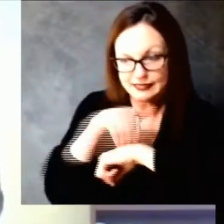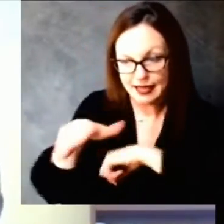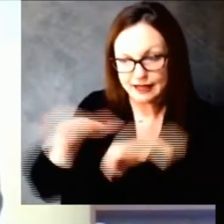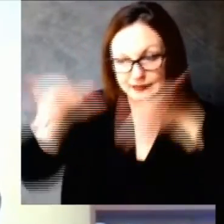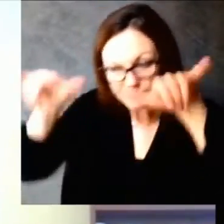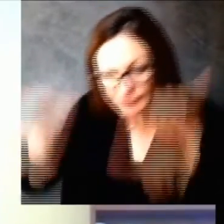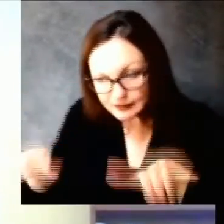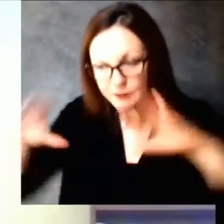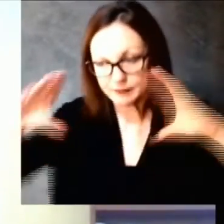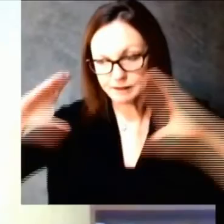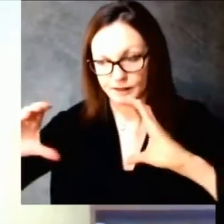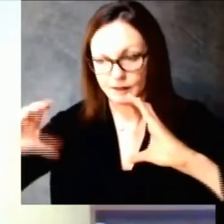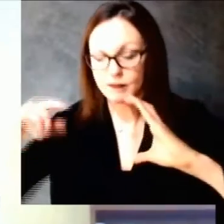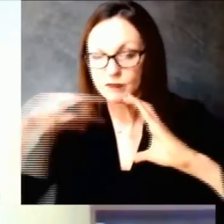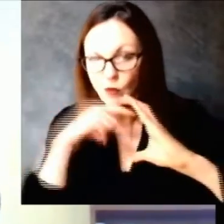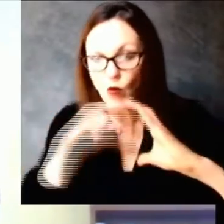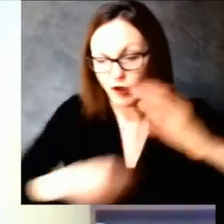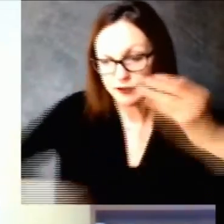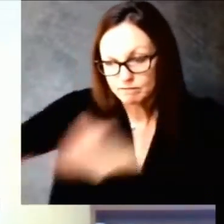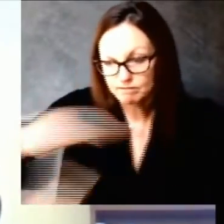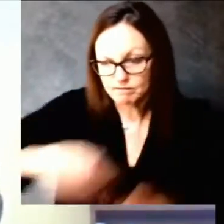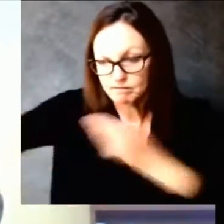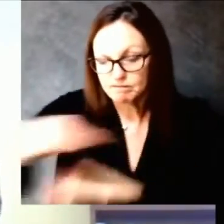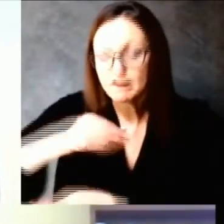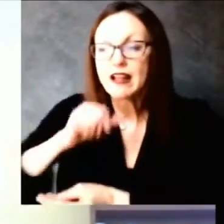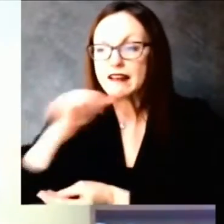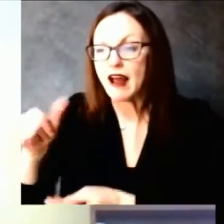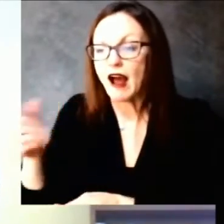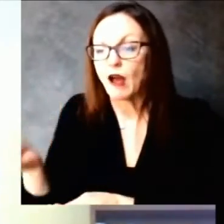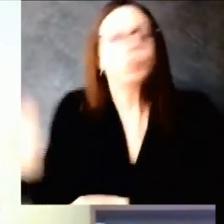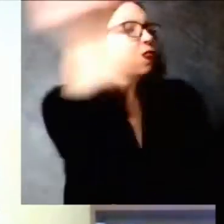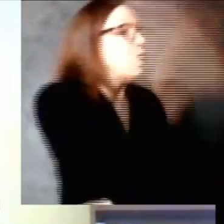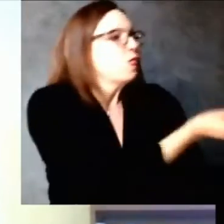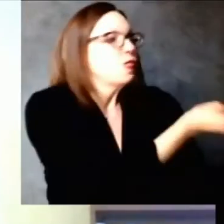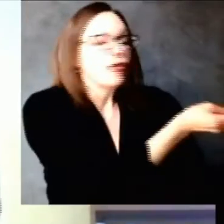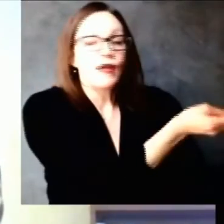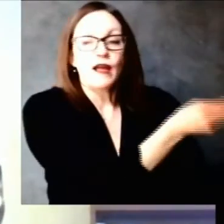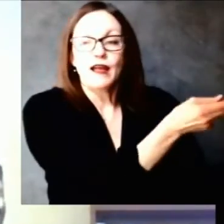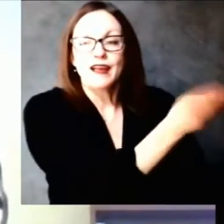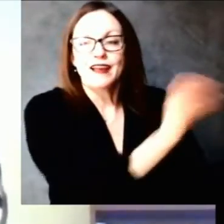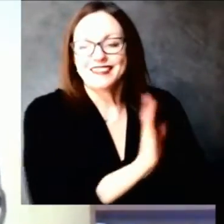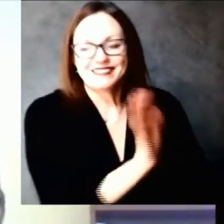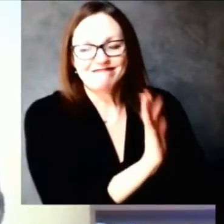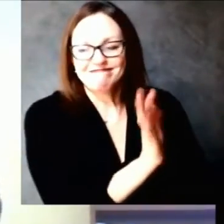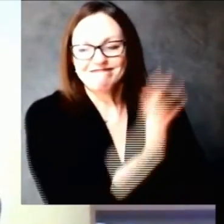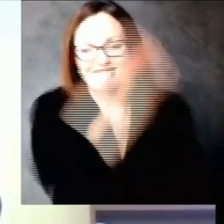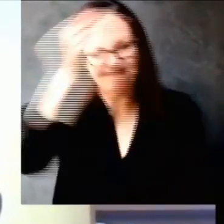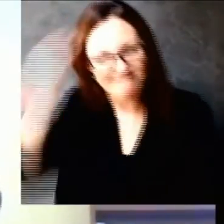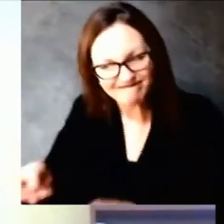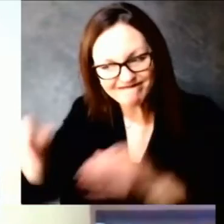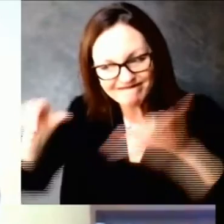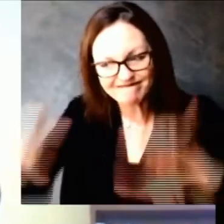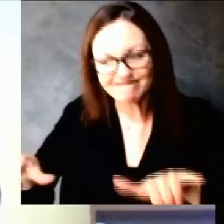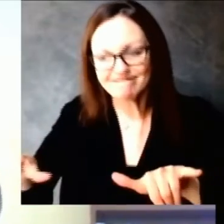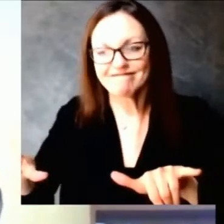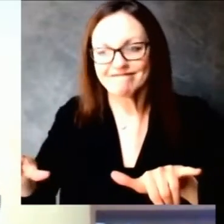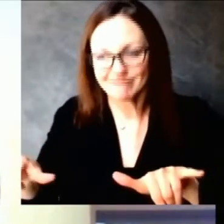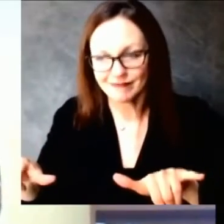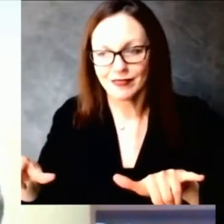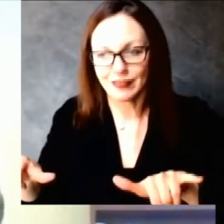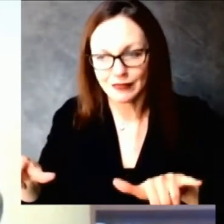it's talking it's working with key milwaukee partners with milwaukee the city of milwaukee health department